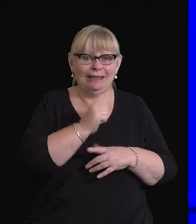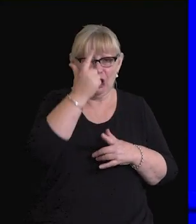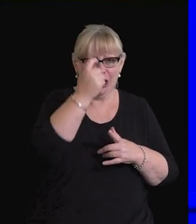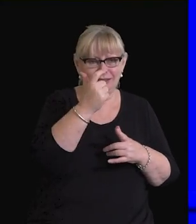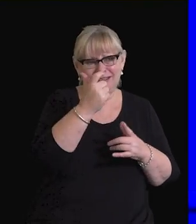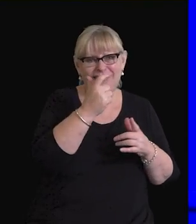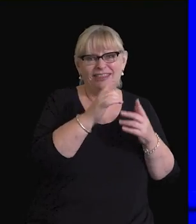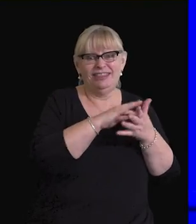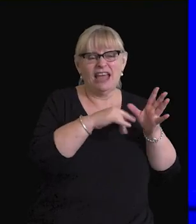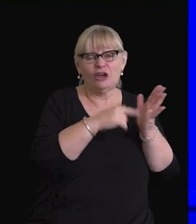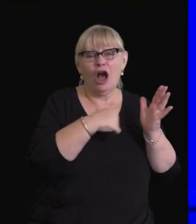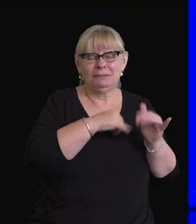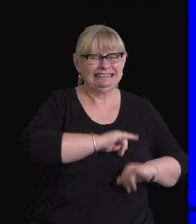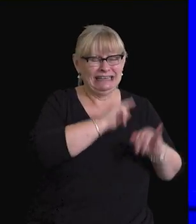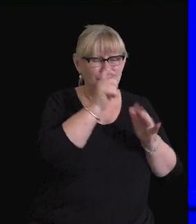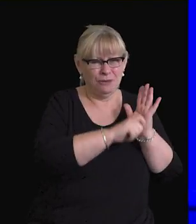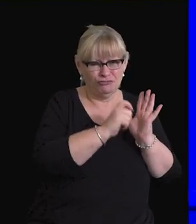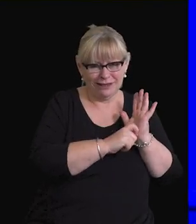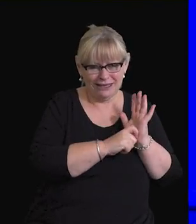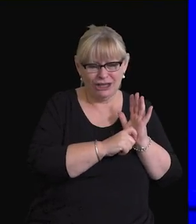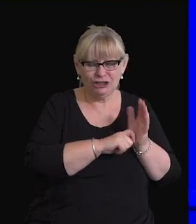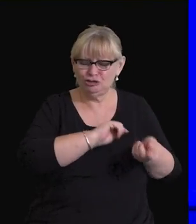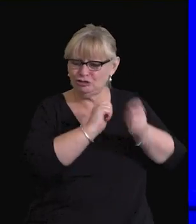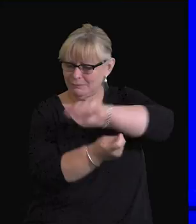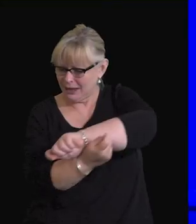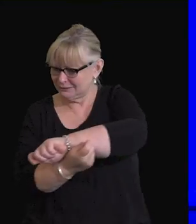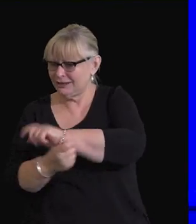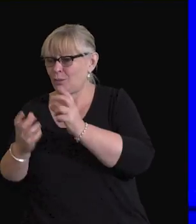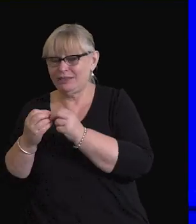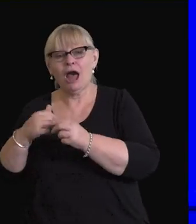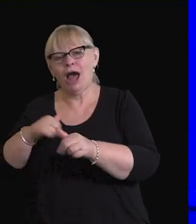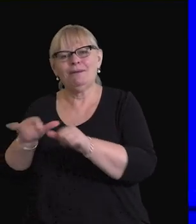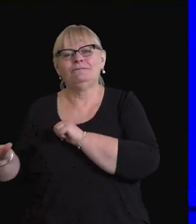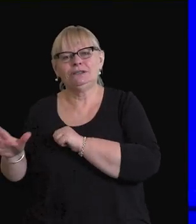and replace it with another identity, I'm an absolutely phenomenal writer.